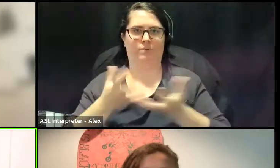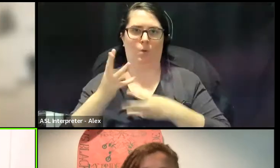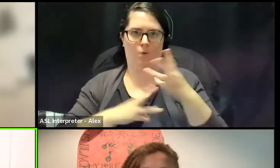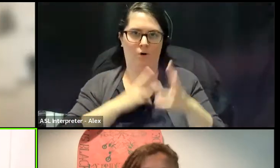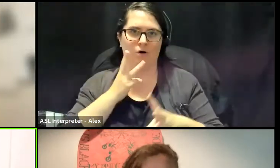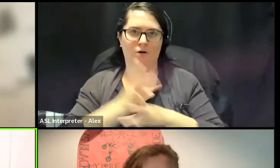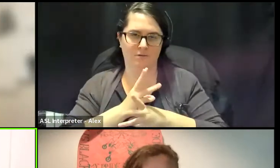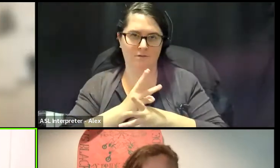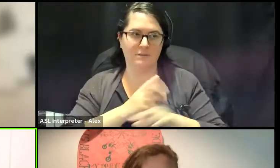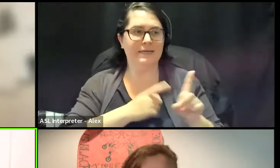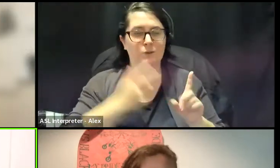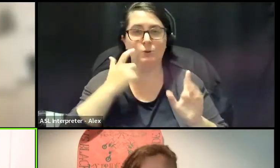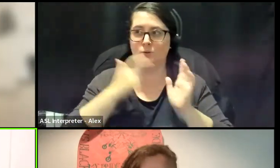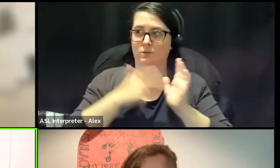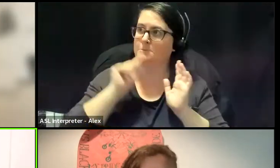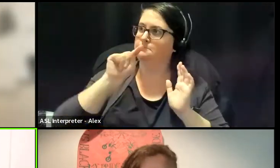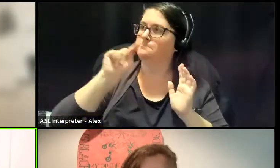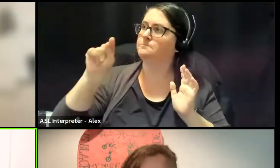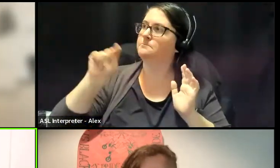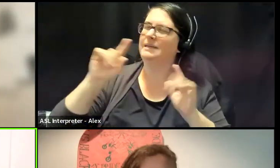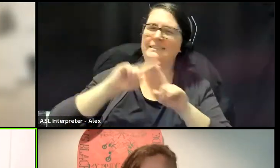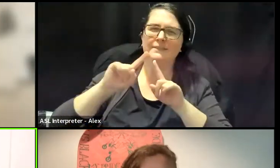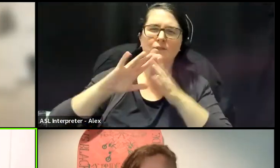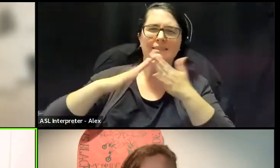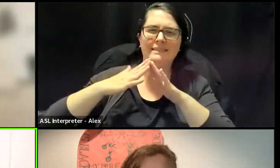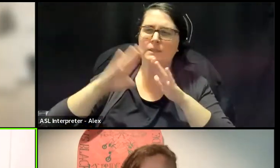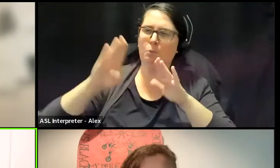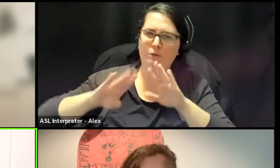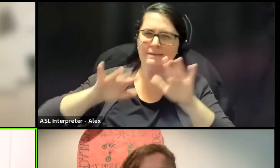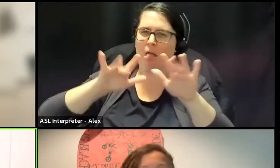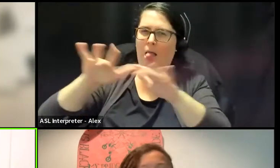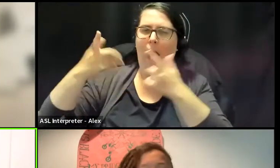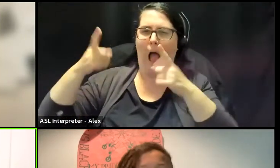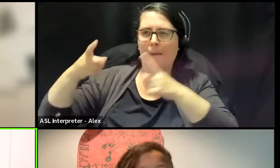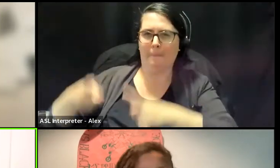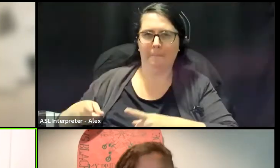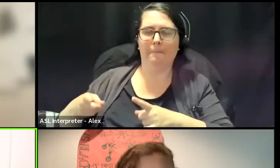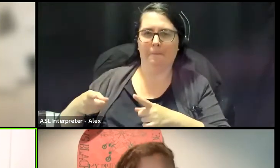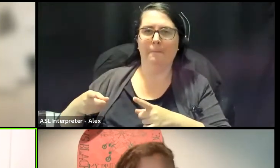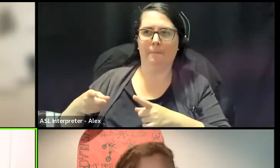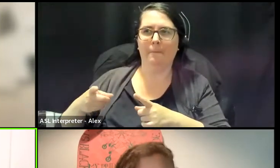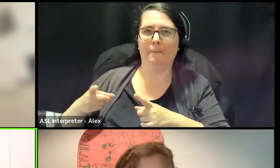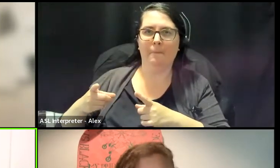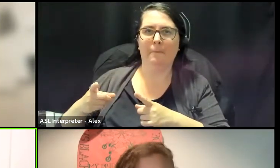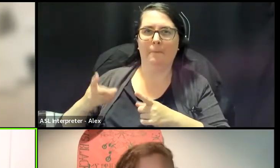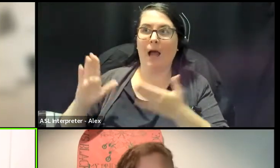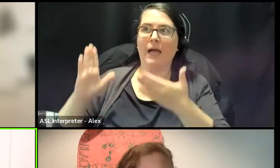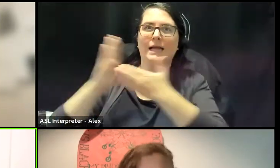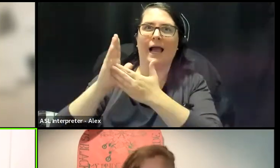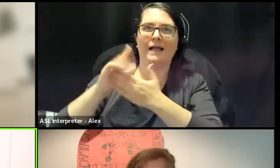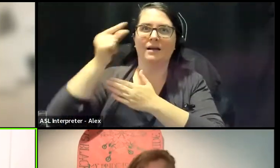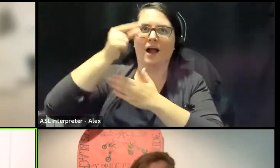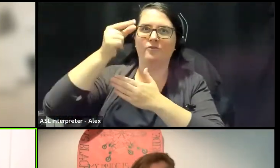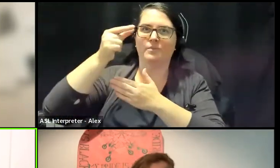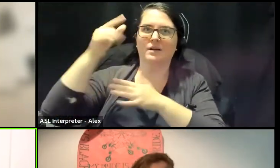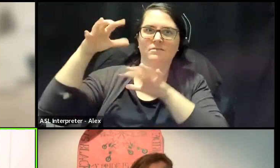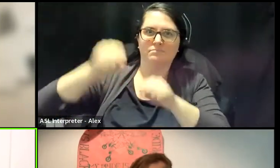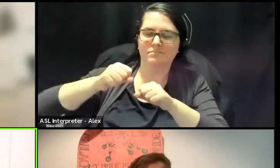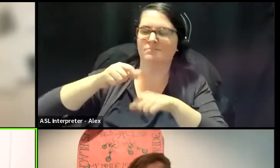other places where she saw that those kinds of actions against fascism, against